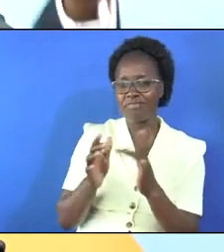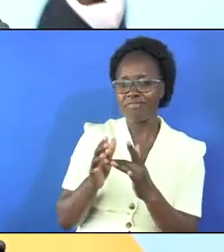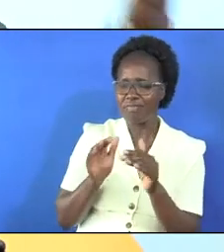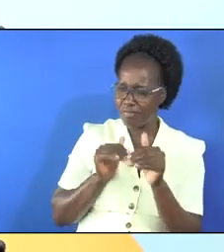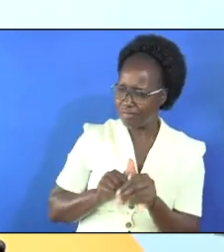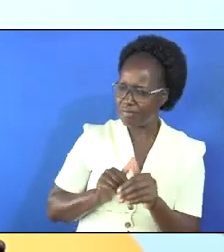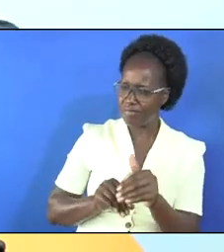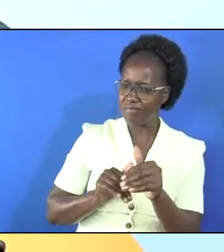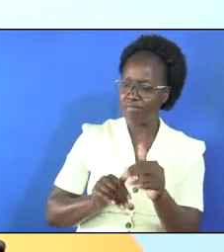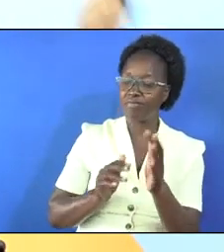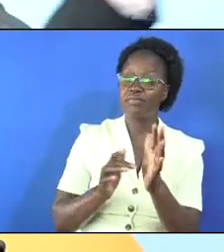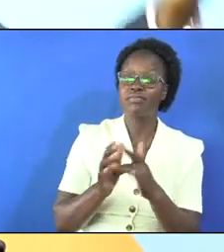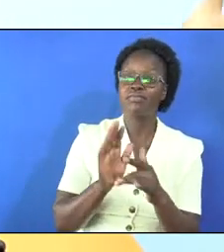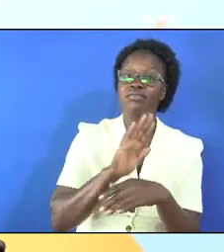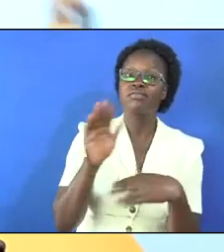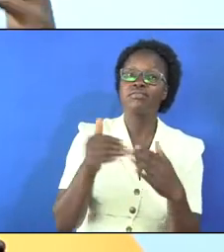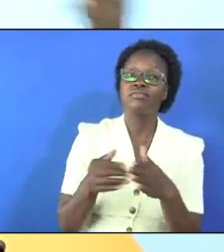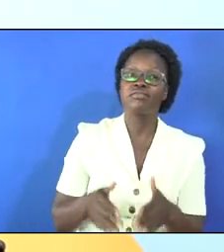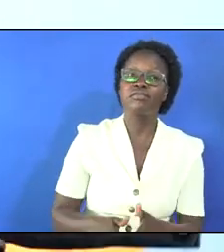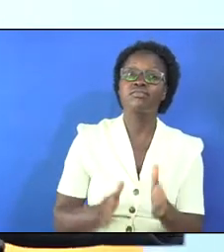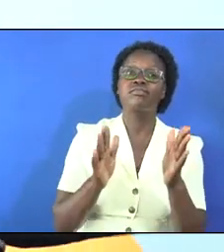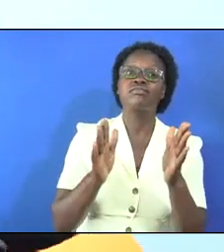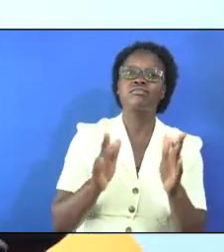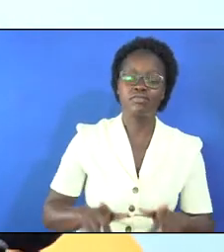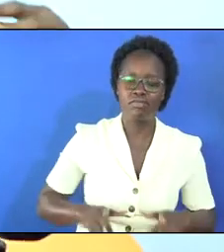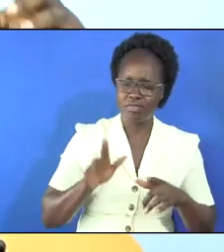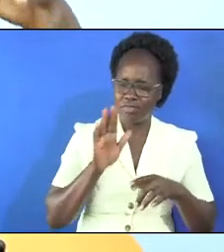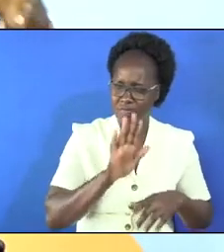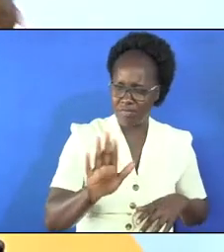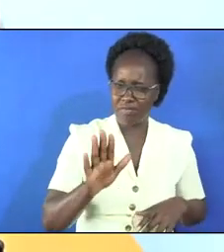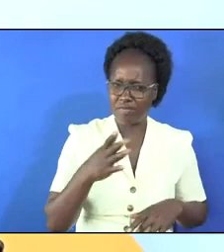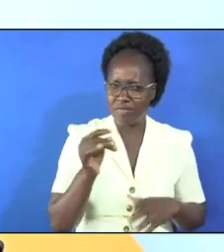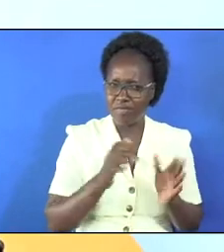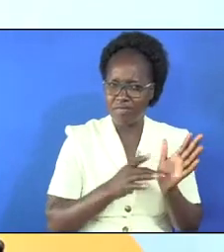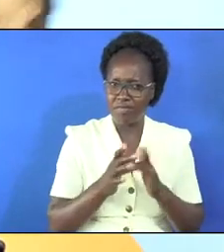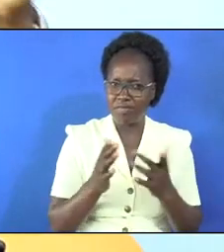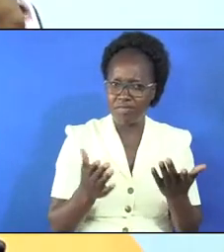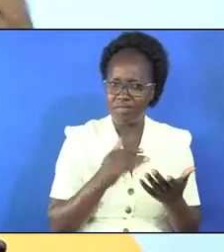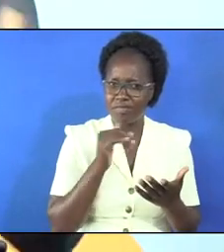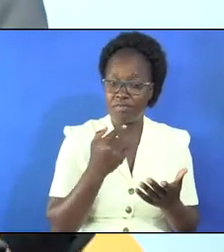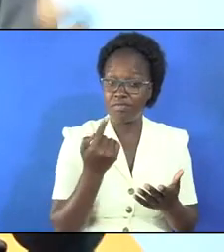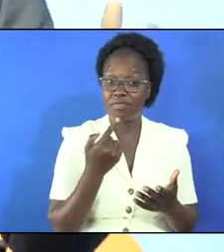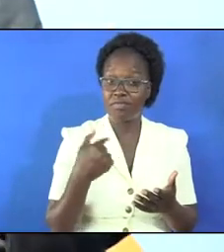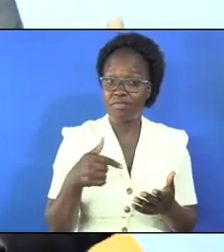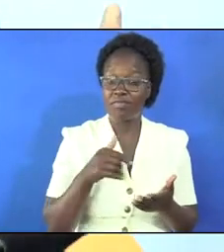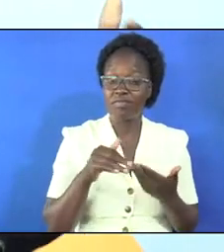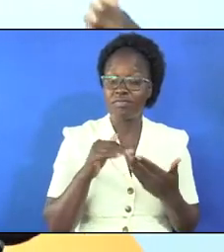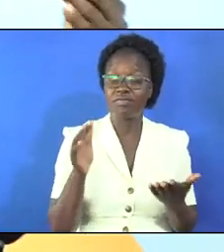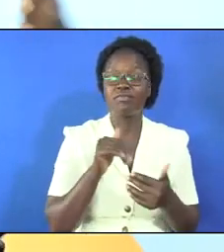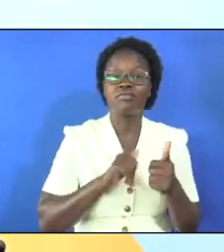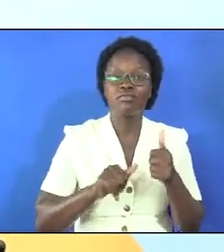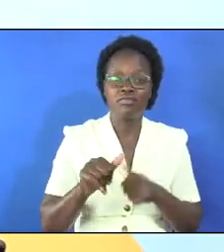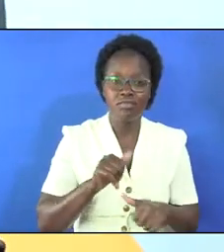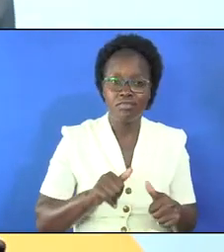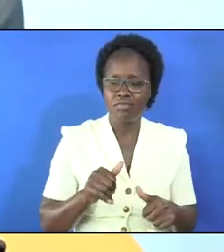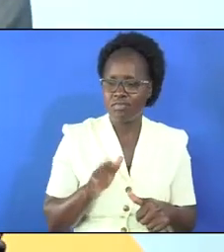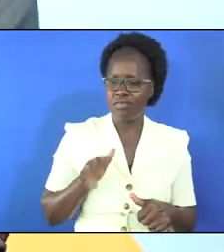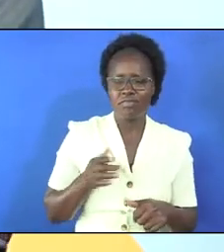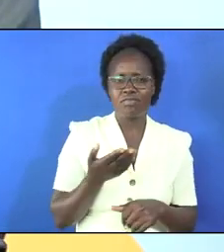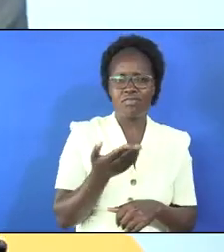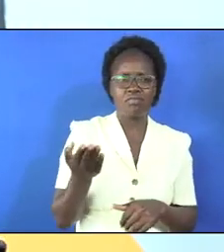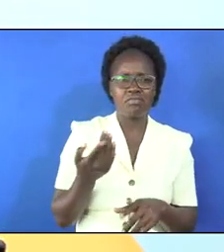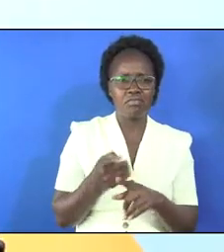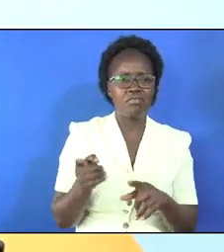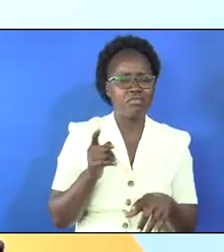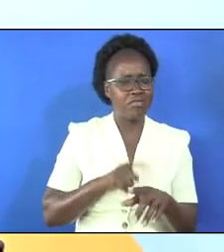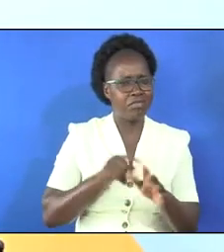they had been following jesus all the ways of their life and the bible is not telling us more about these women